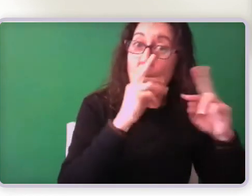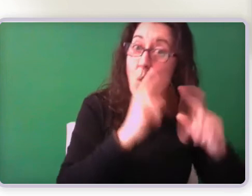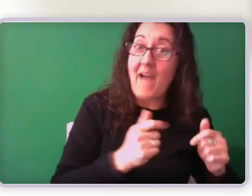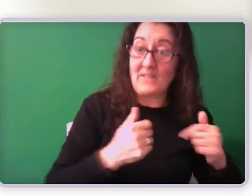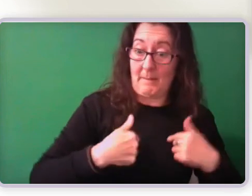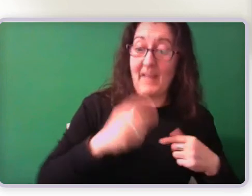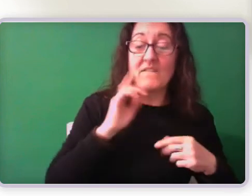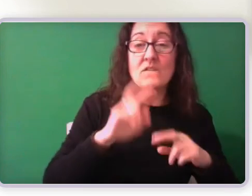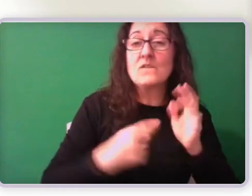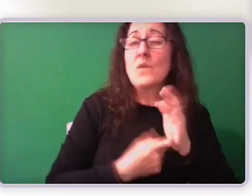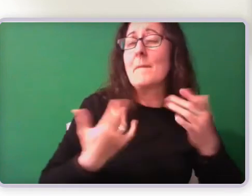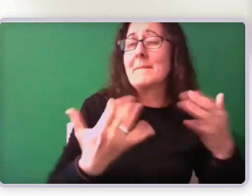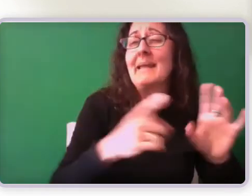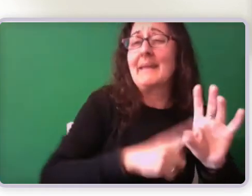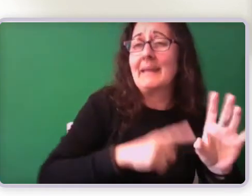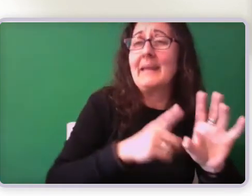be helpful.